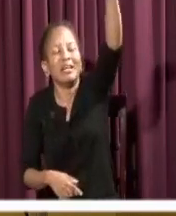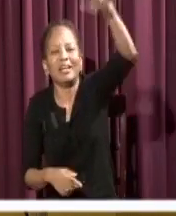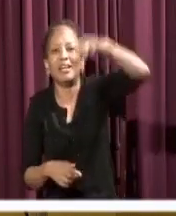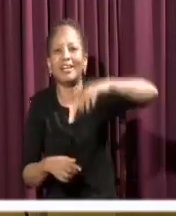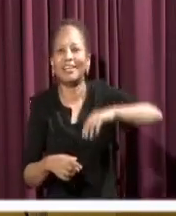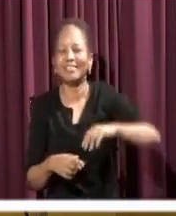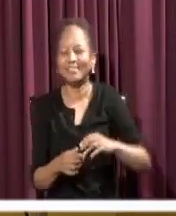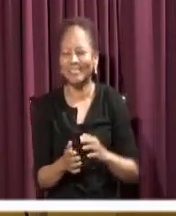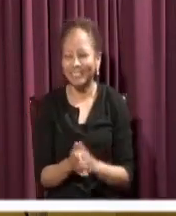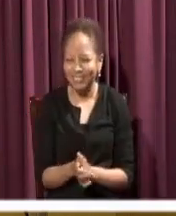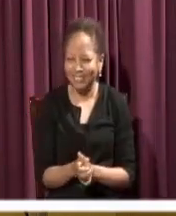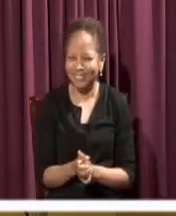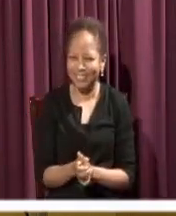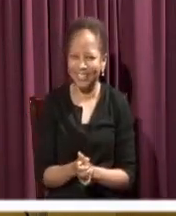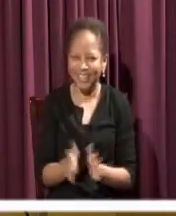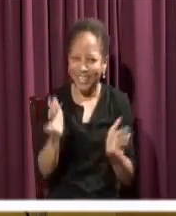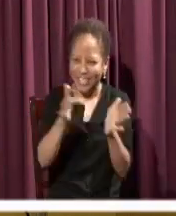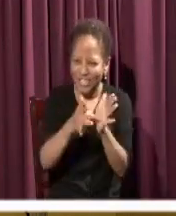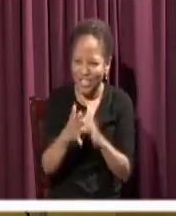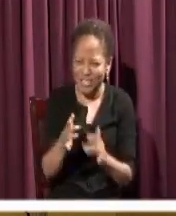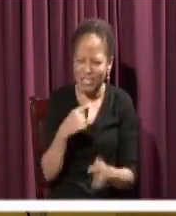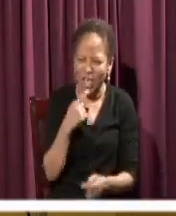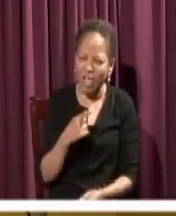And Jesus says, why did you doubt?